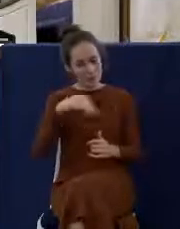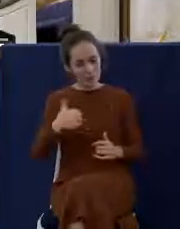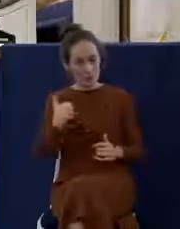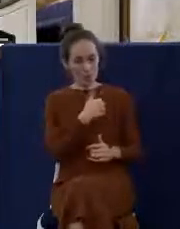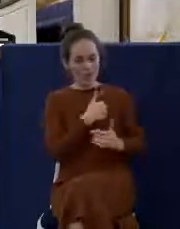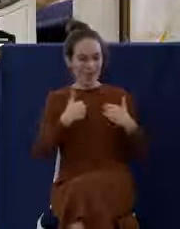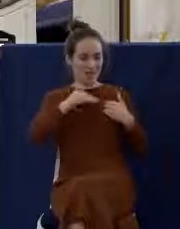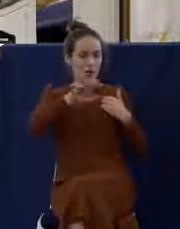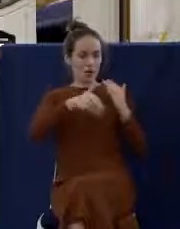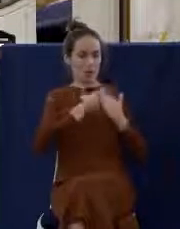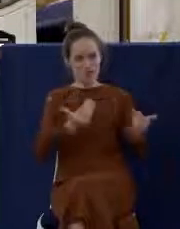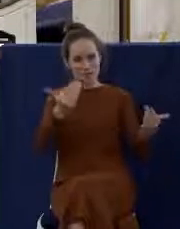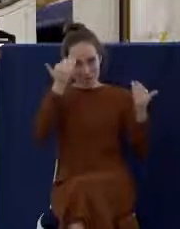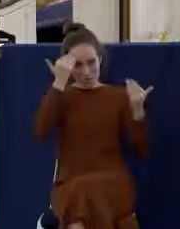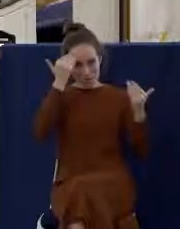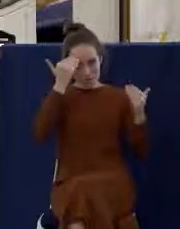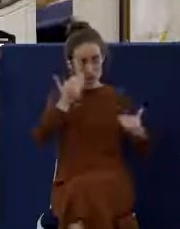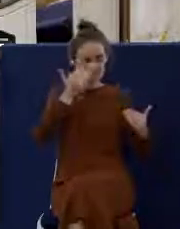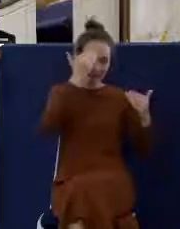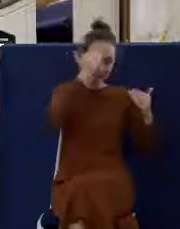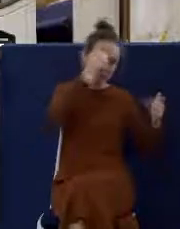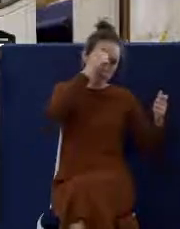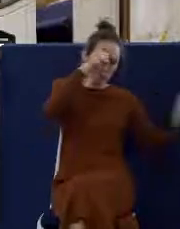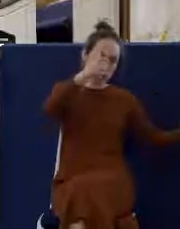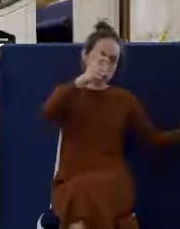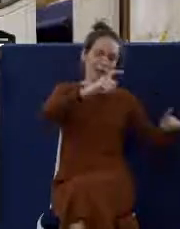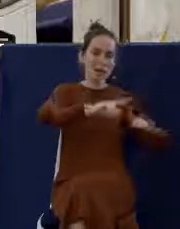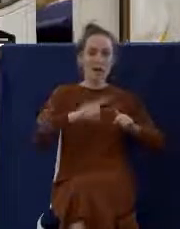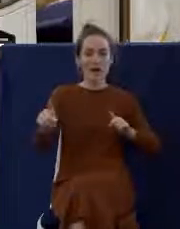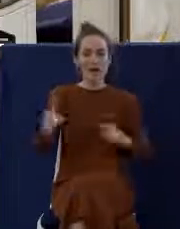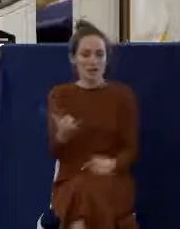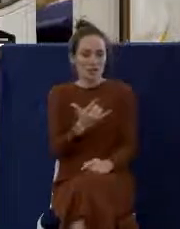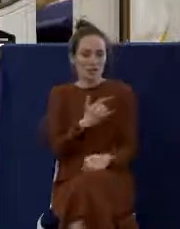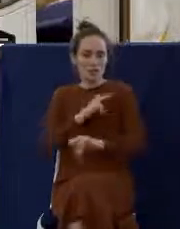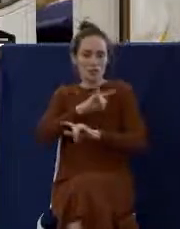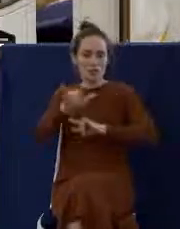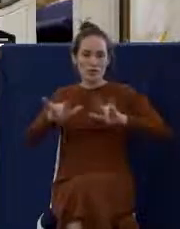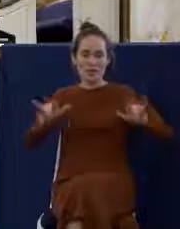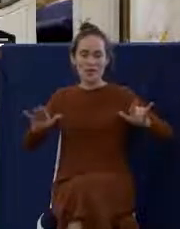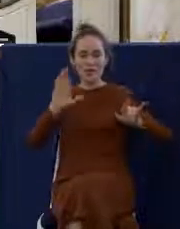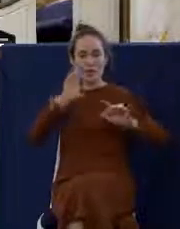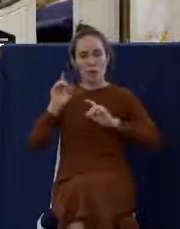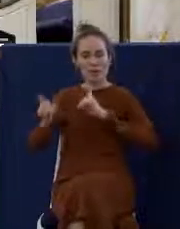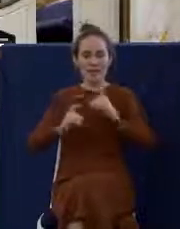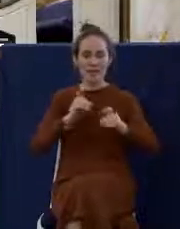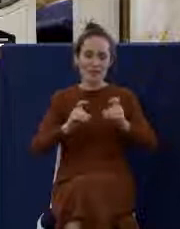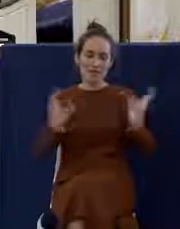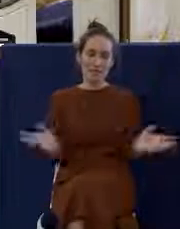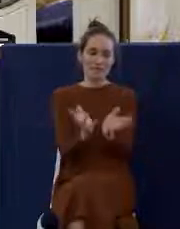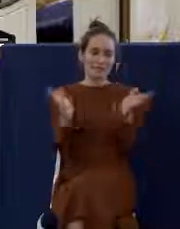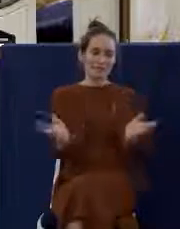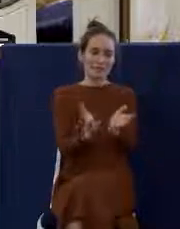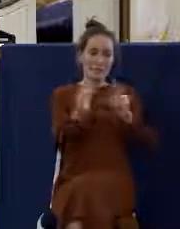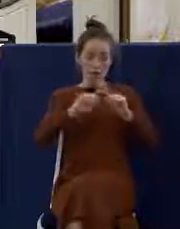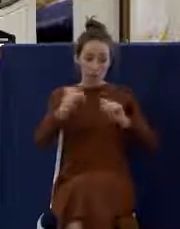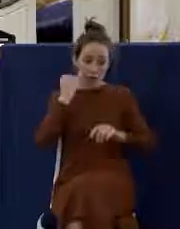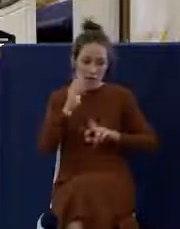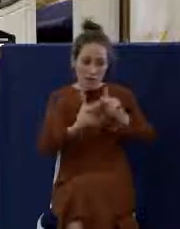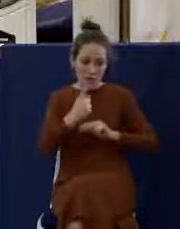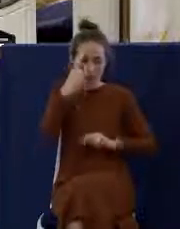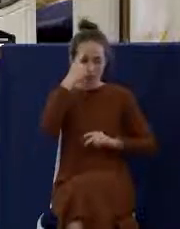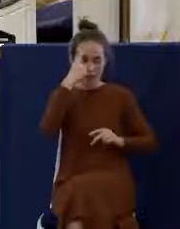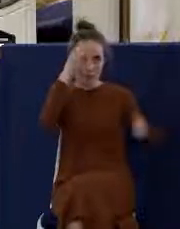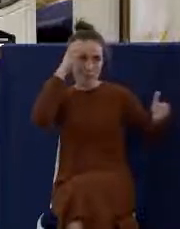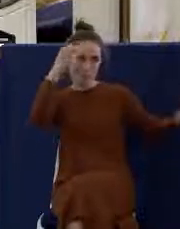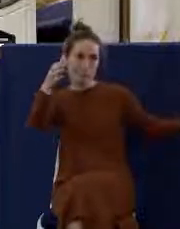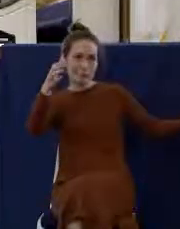all knowledge. Knowledge puffs up, but charity edifies. Look at verse 2. If any man think that he knoweth anything, he knoweth nothing yet as he ought to